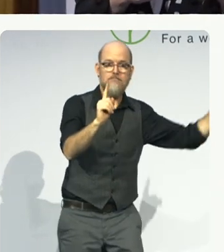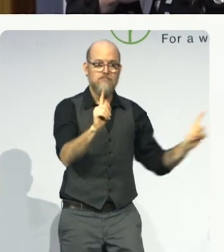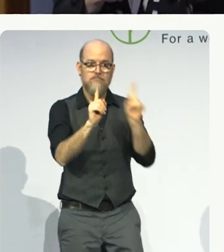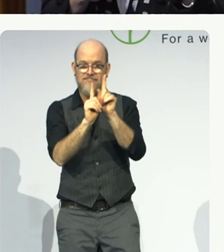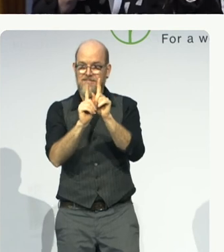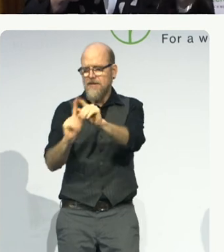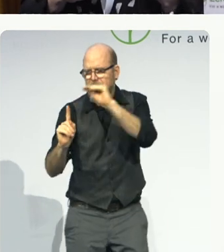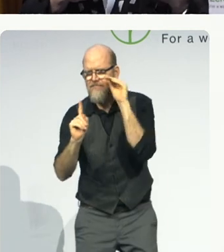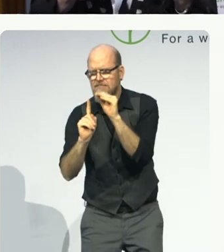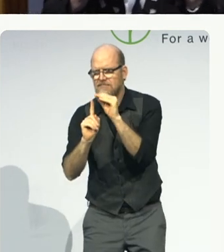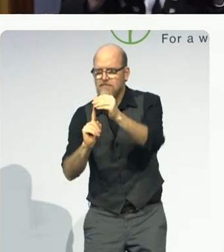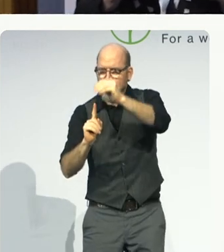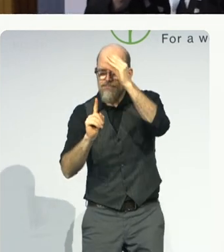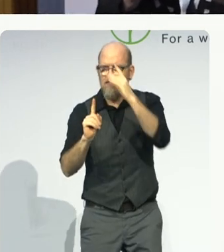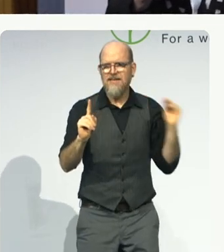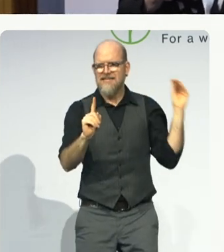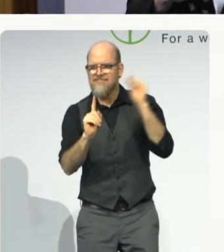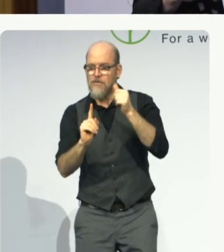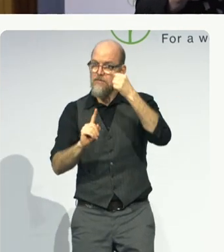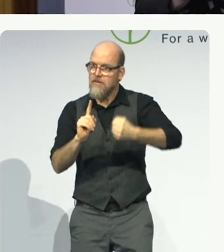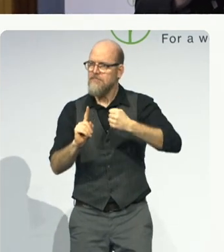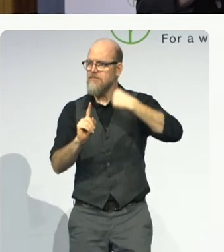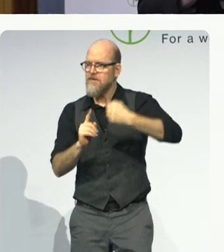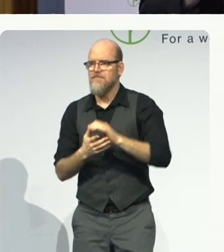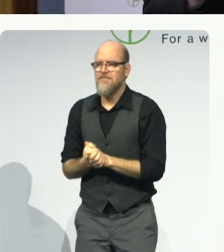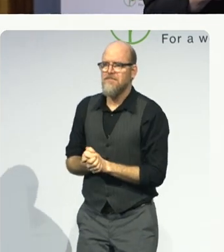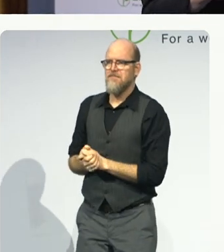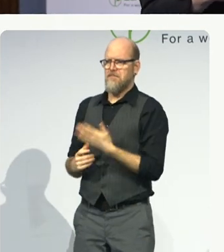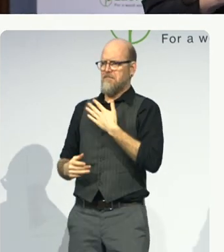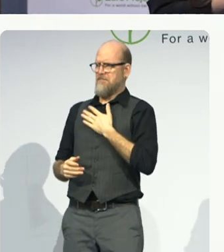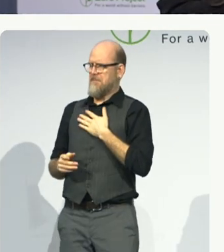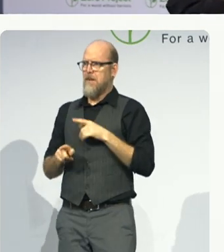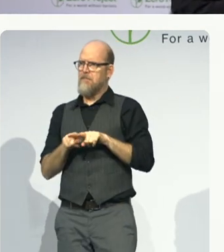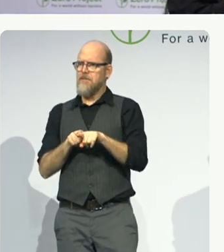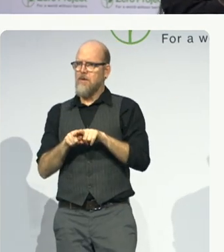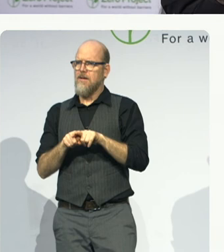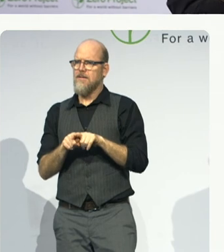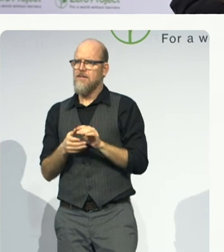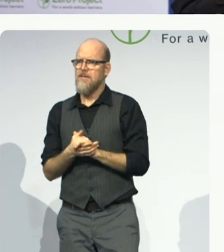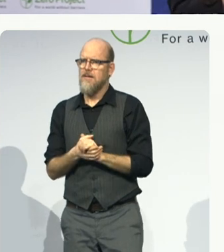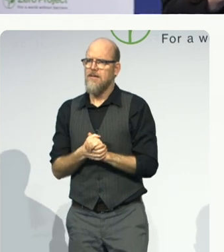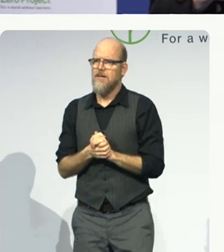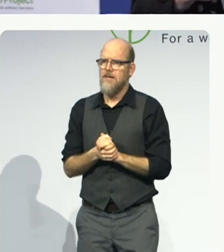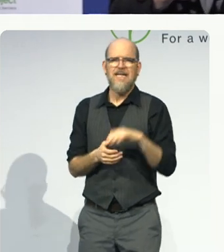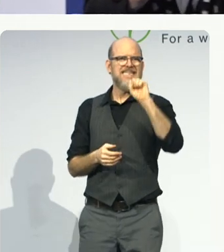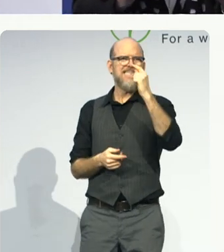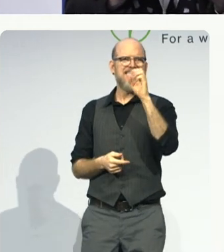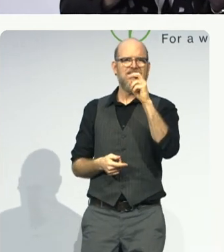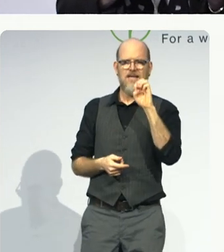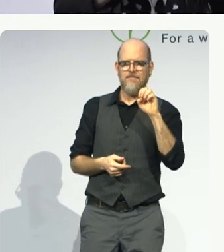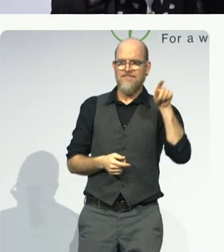between when Steve went to school and someone wanted to put him at the back of the line, and when this young woman went,